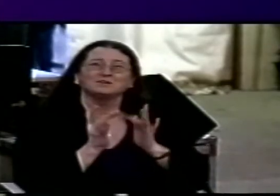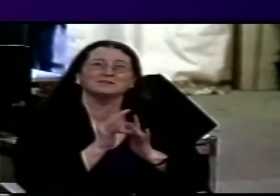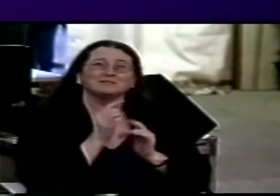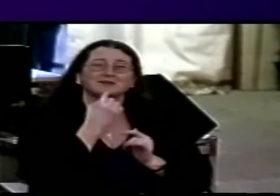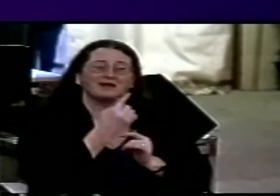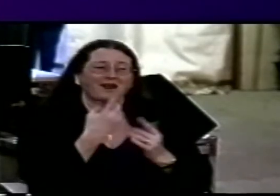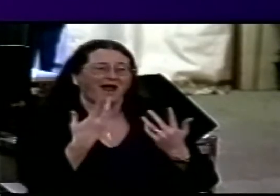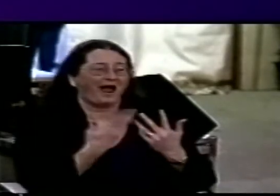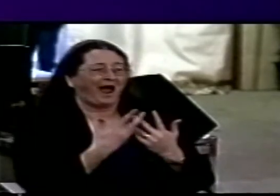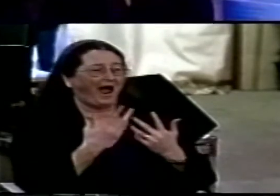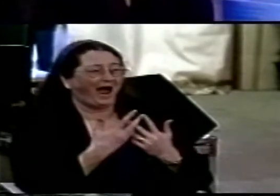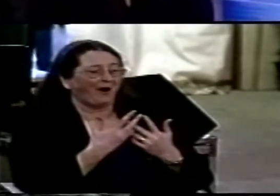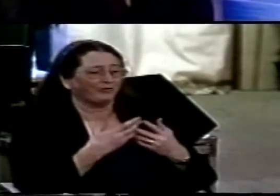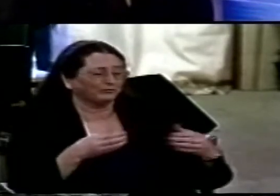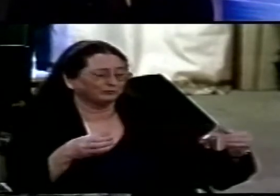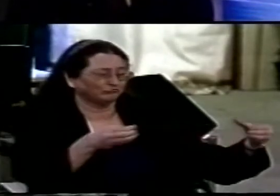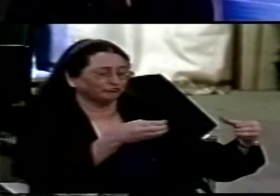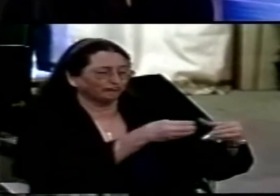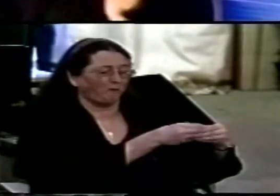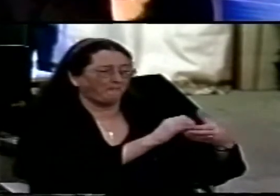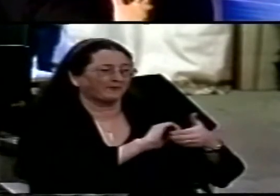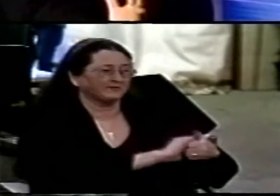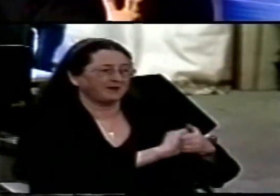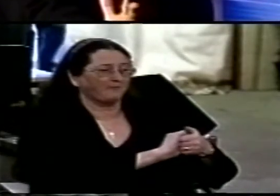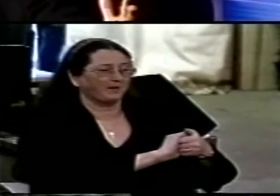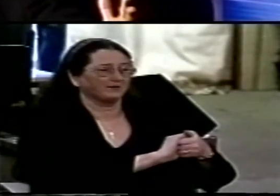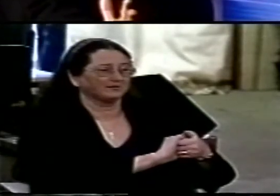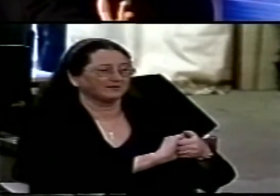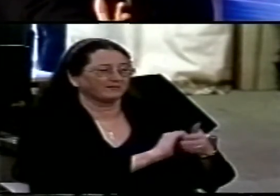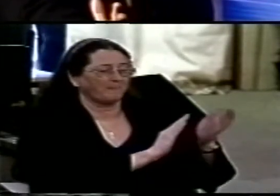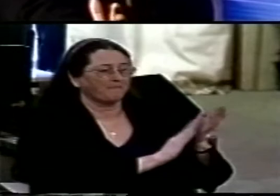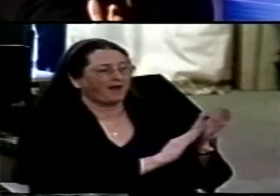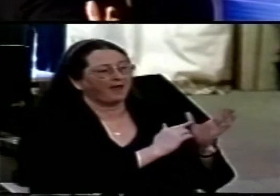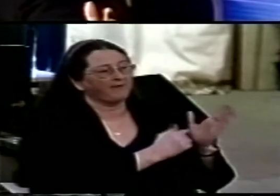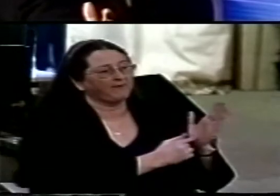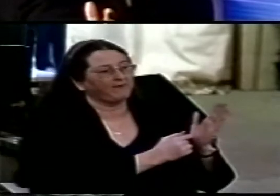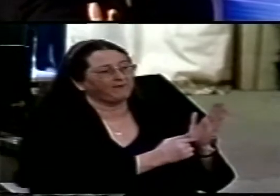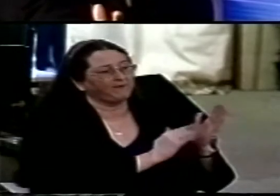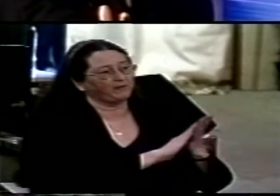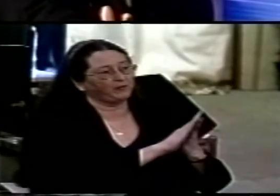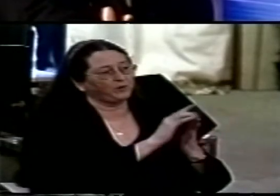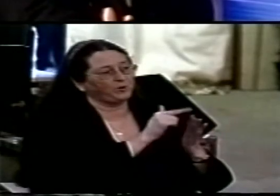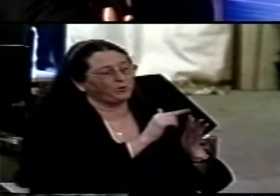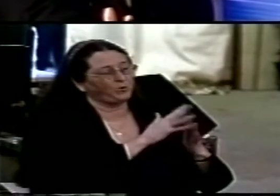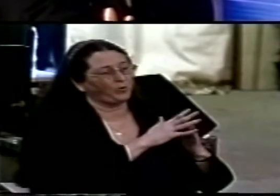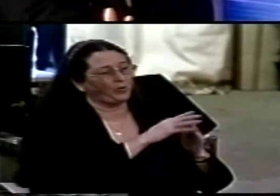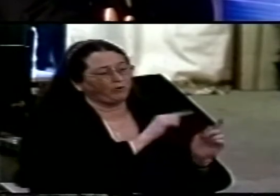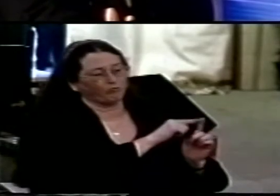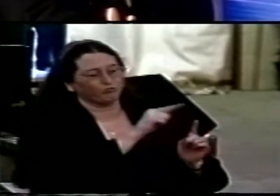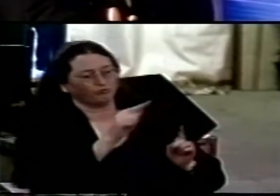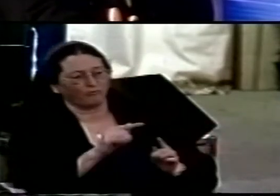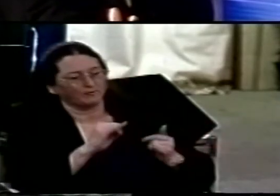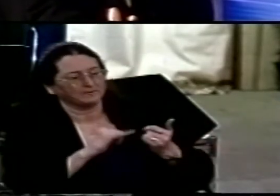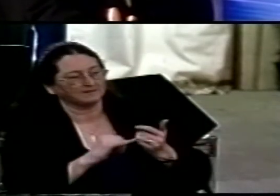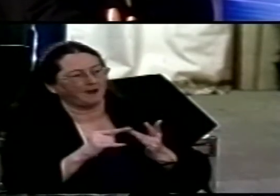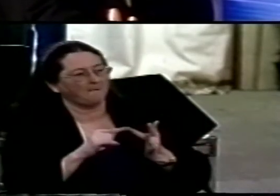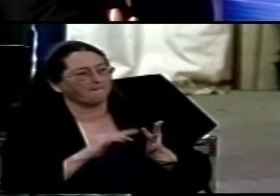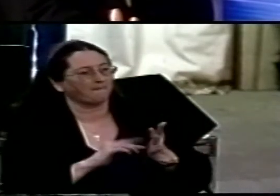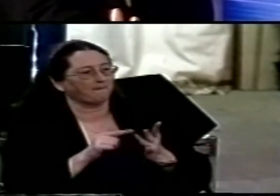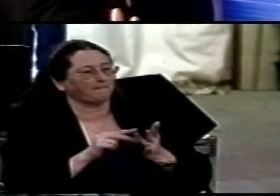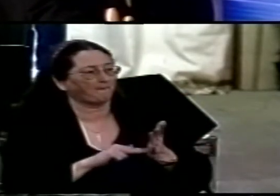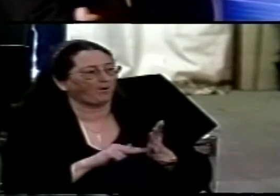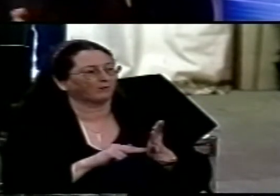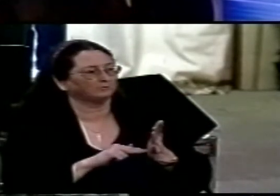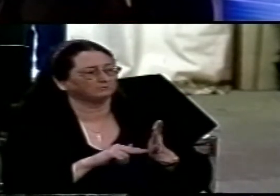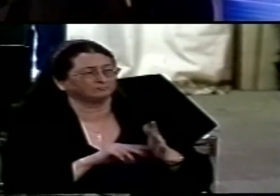this motley band of men together everything from Matthew to Simon the